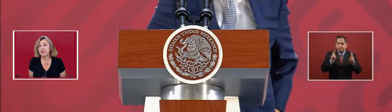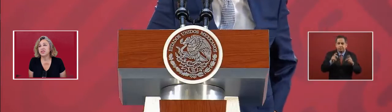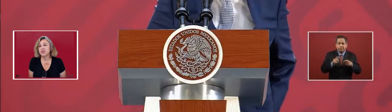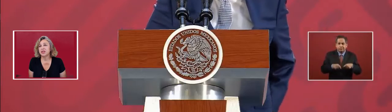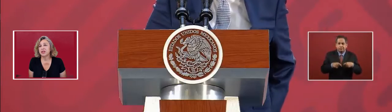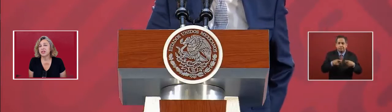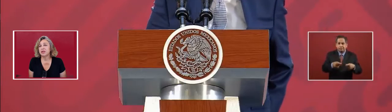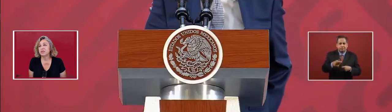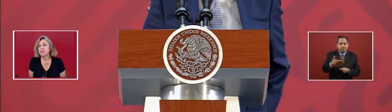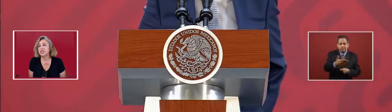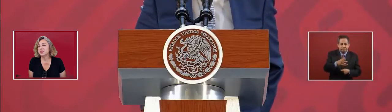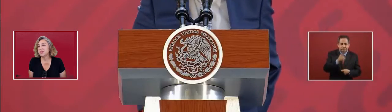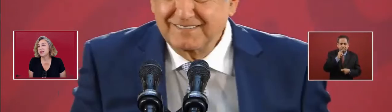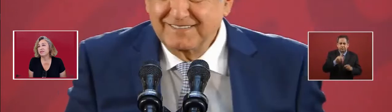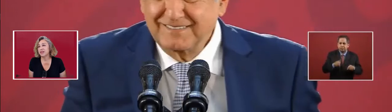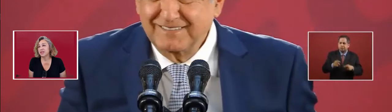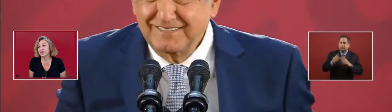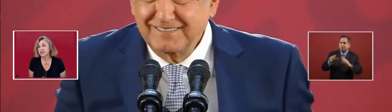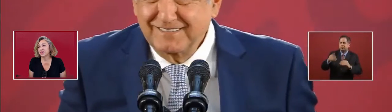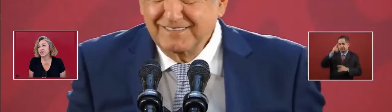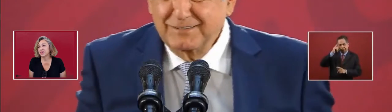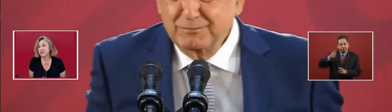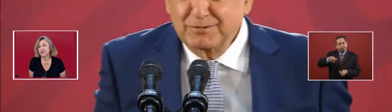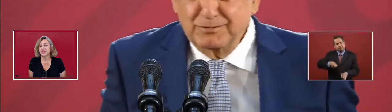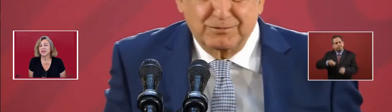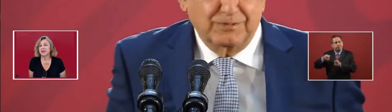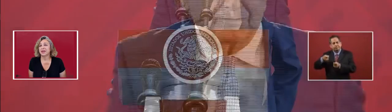a fish, they would teach them how to fish.